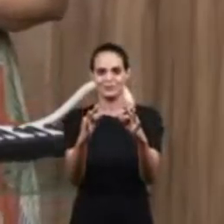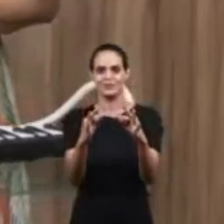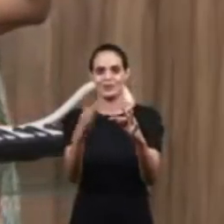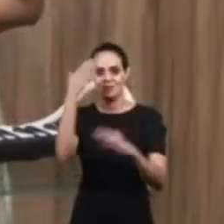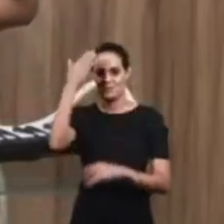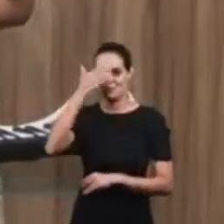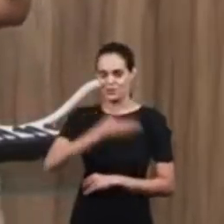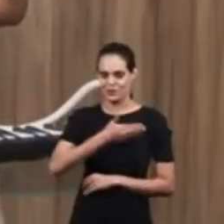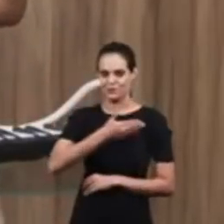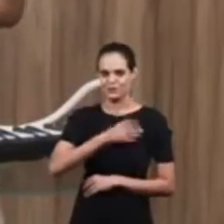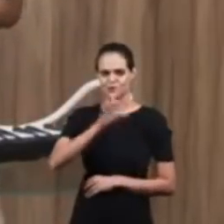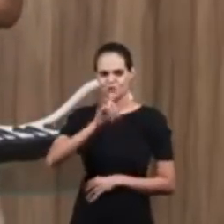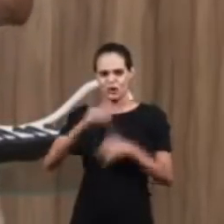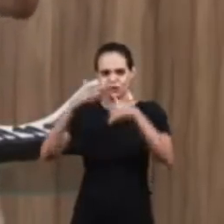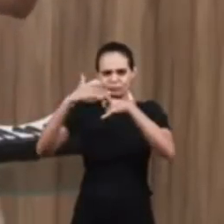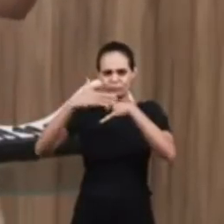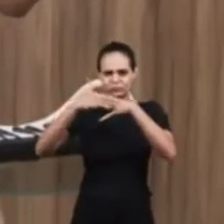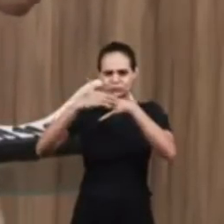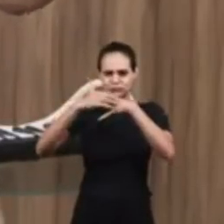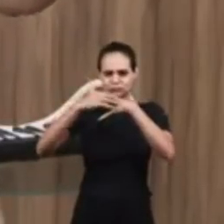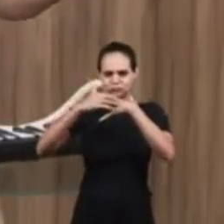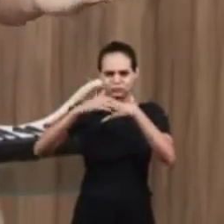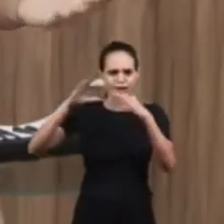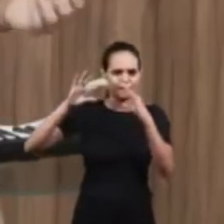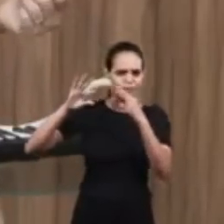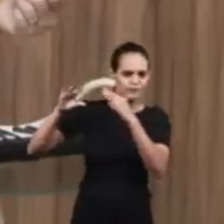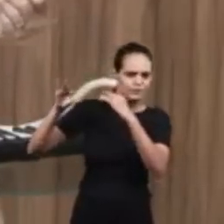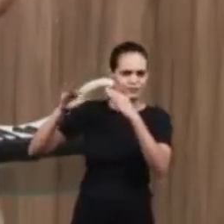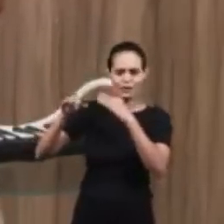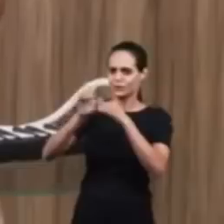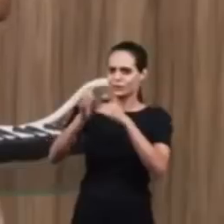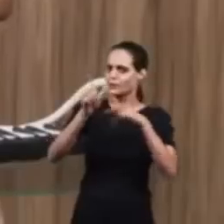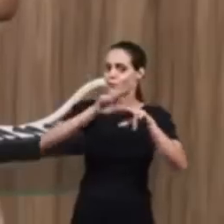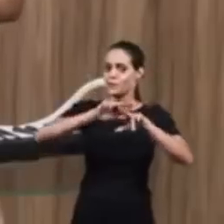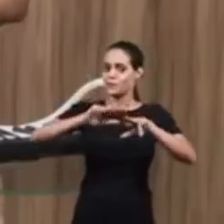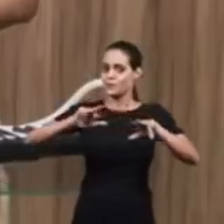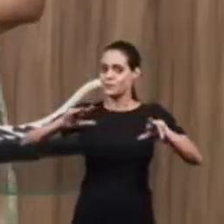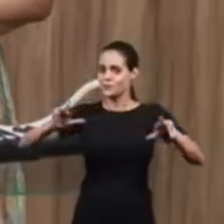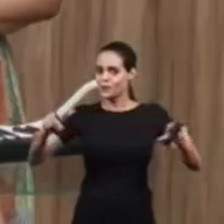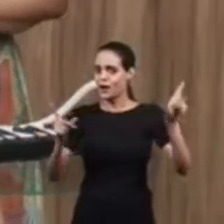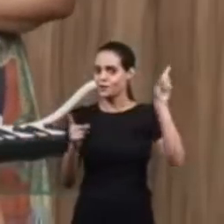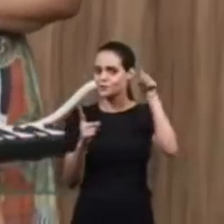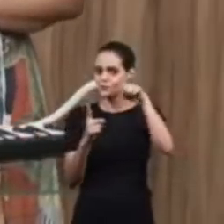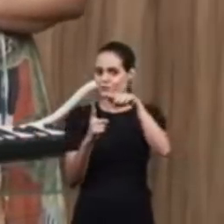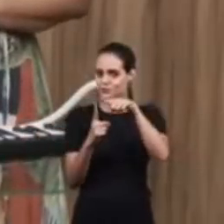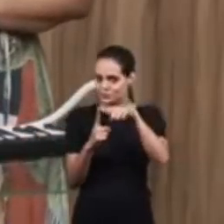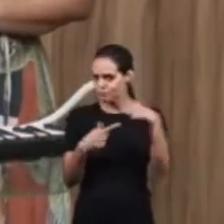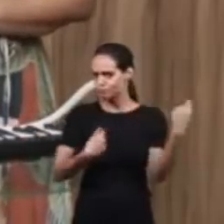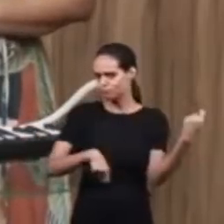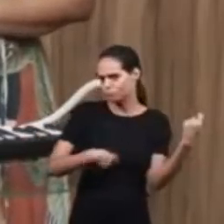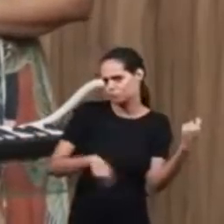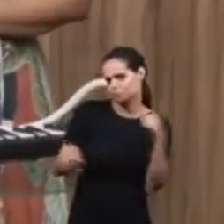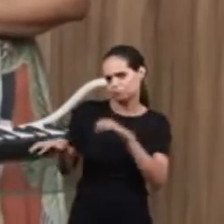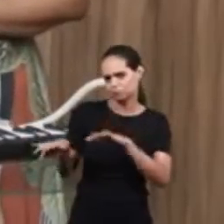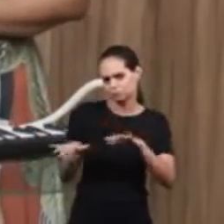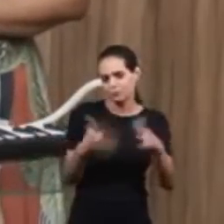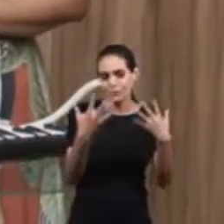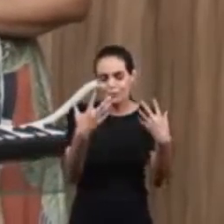melodica, but many other instruments. Praise the name of the Lord! So let's watch!